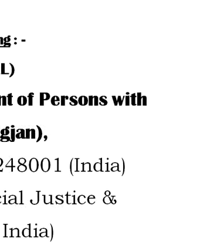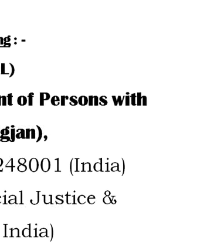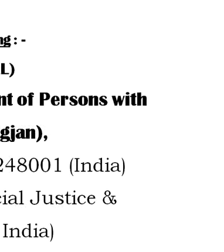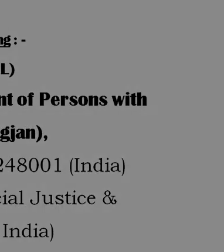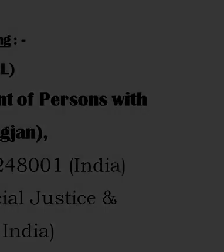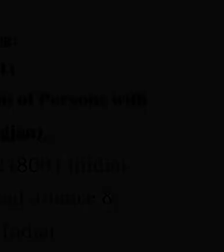Clinged from-san